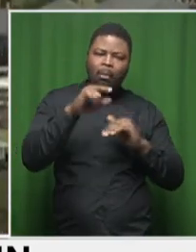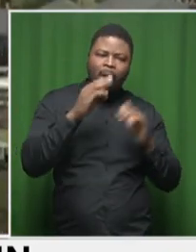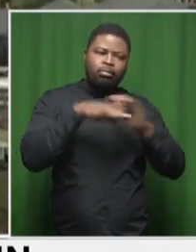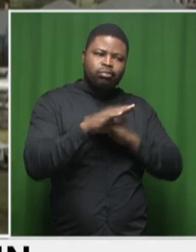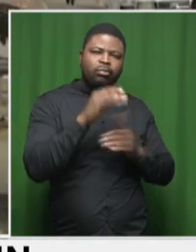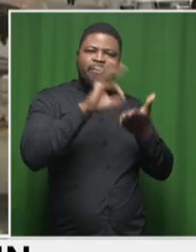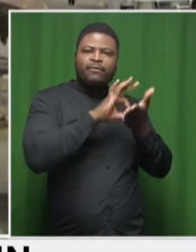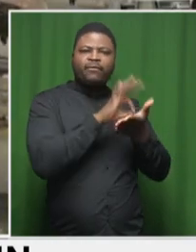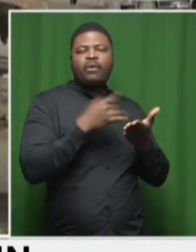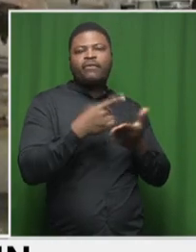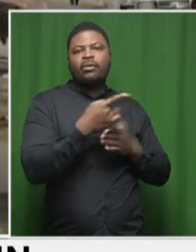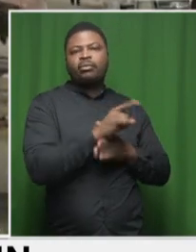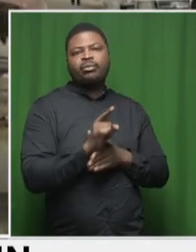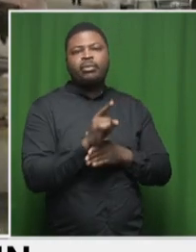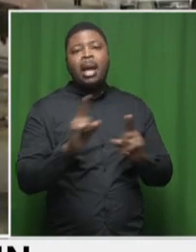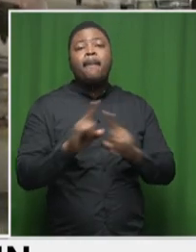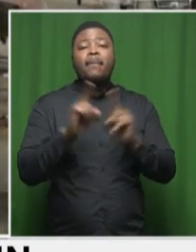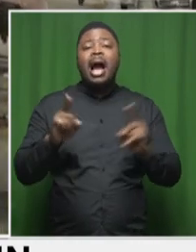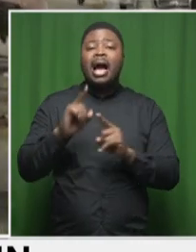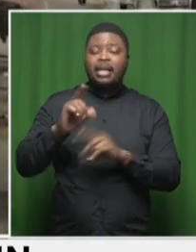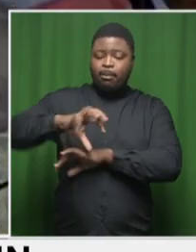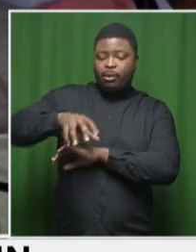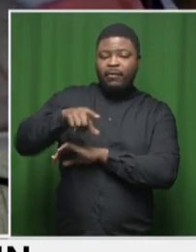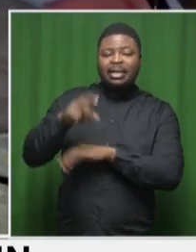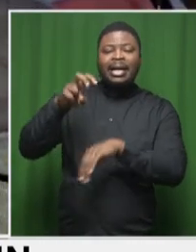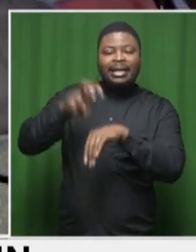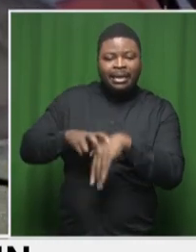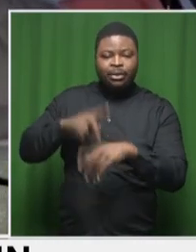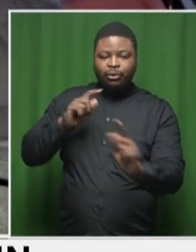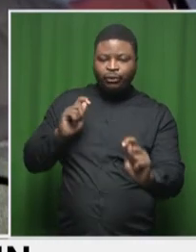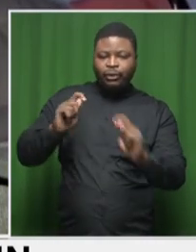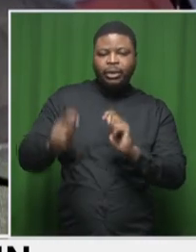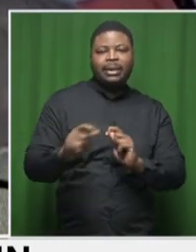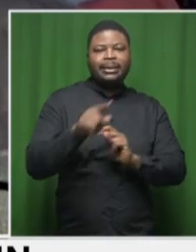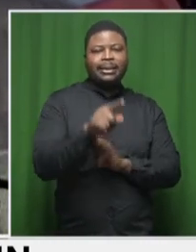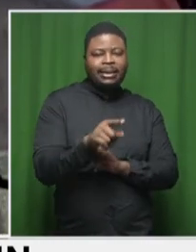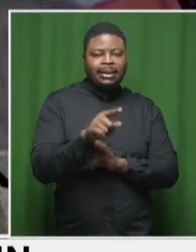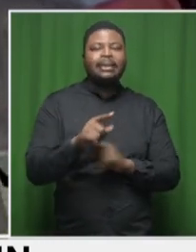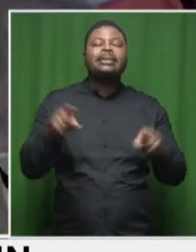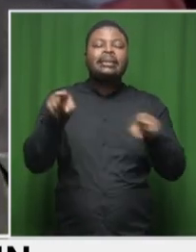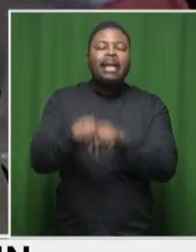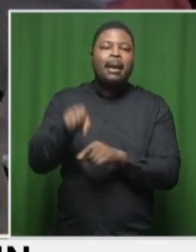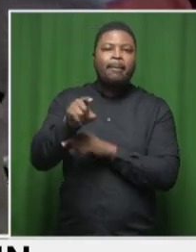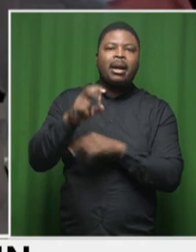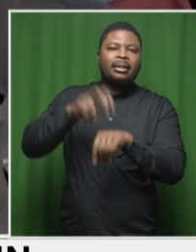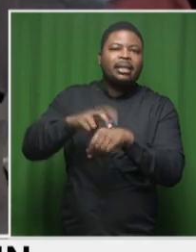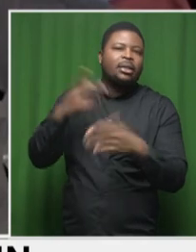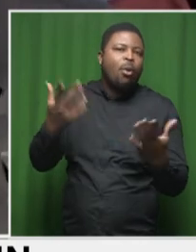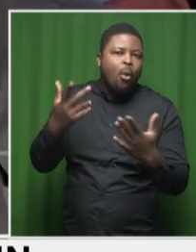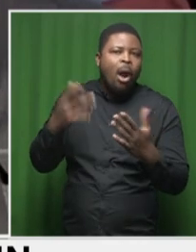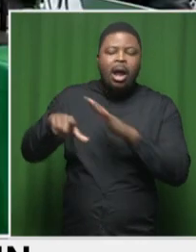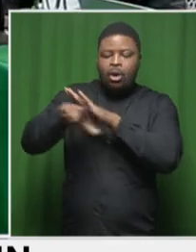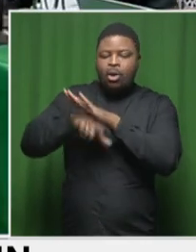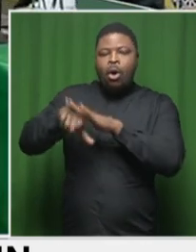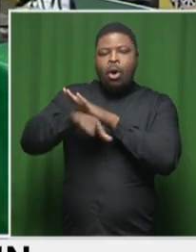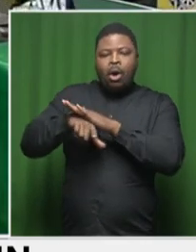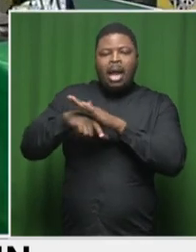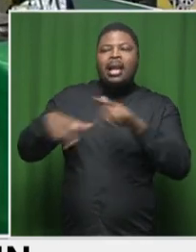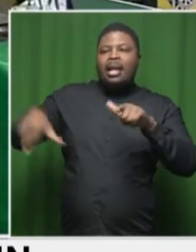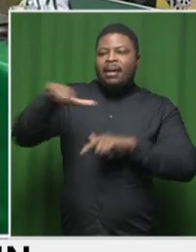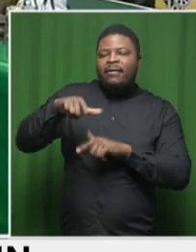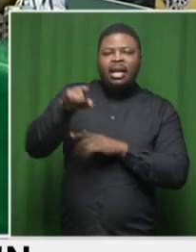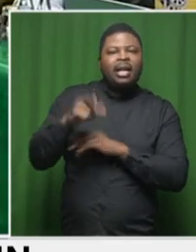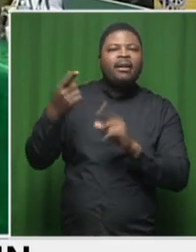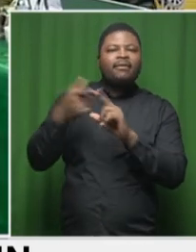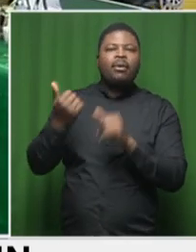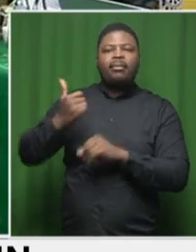change is definitely needed in the province, most definitely needed on, on, on, on, local level with the municipalities and